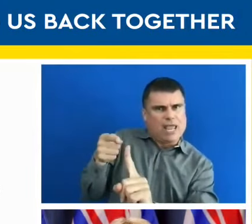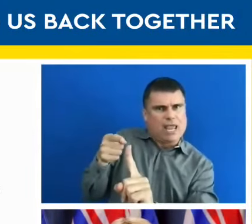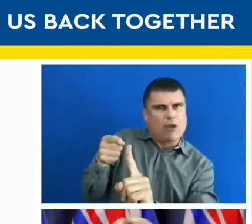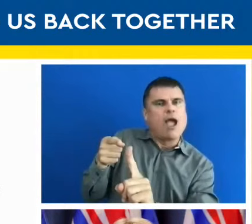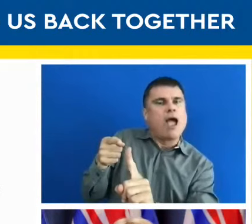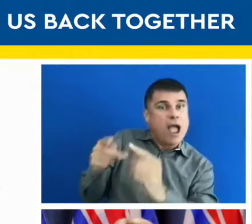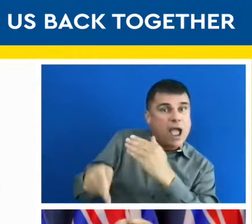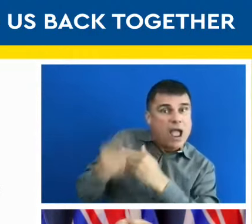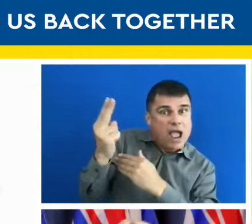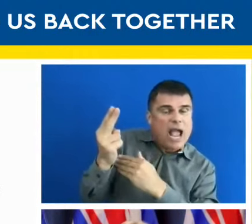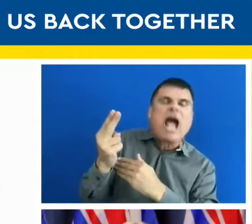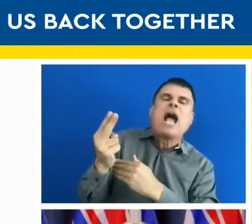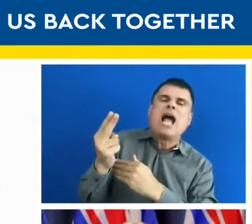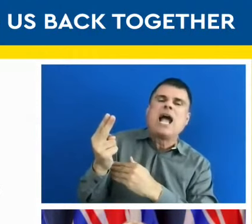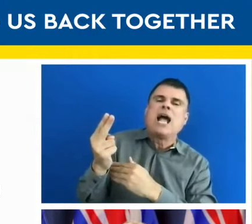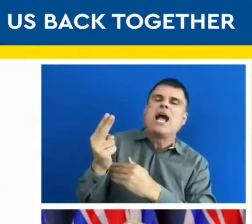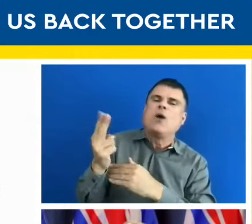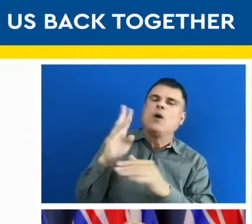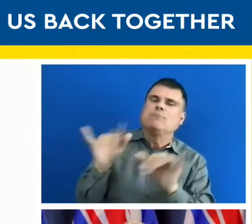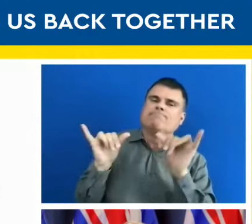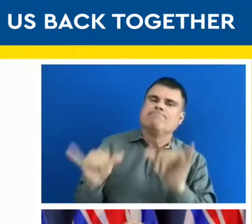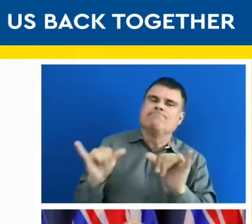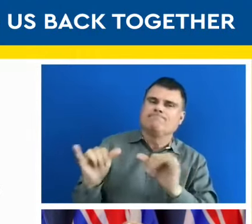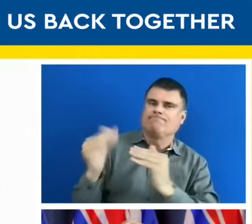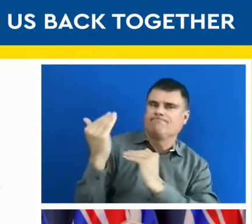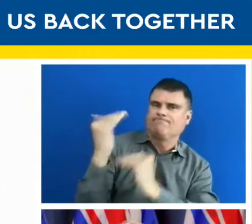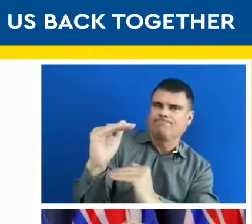difference in terms of protecting workers in those workplaces.